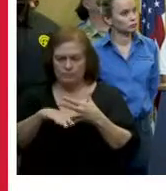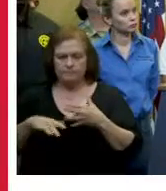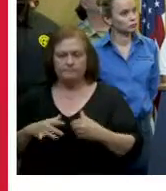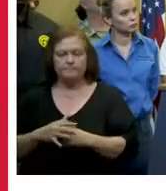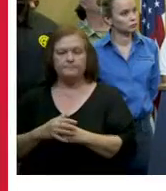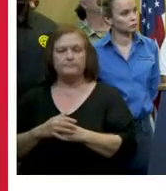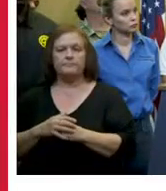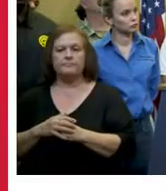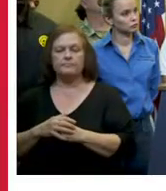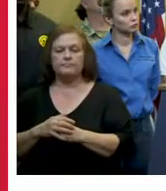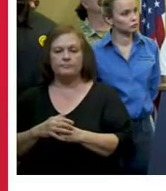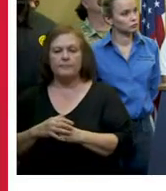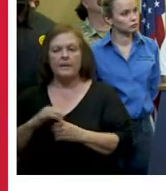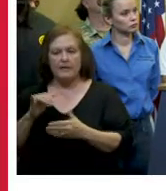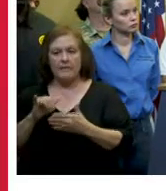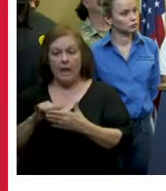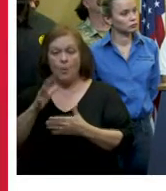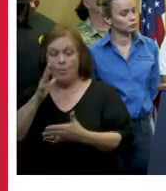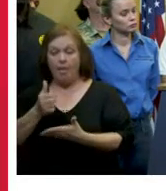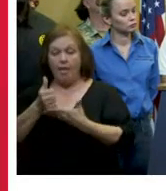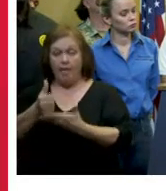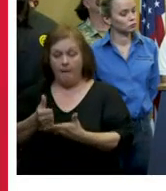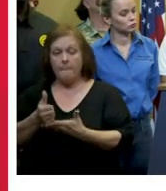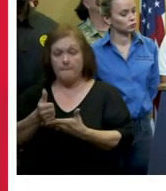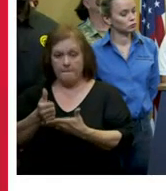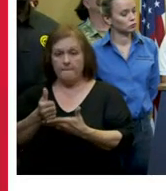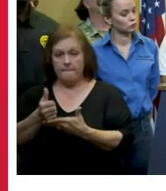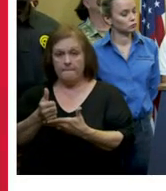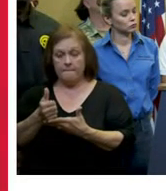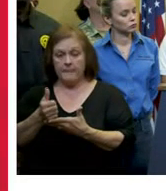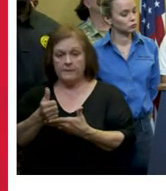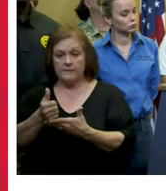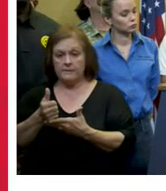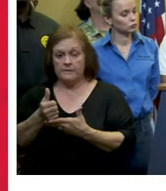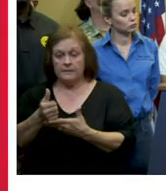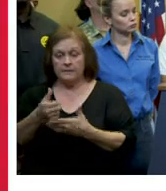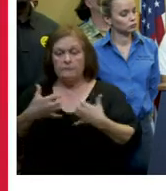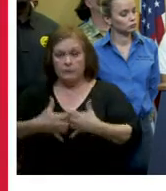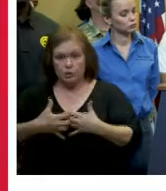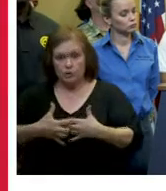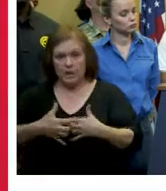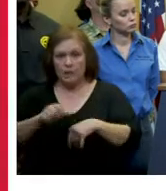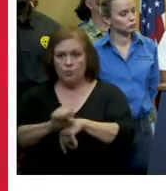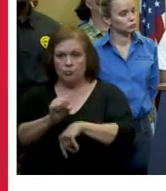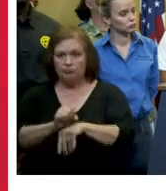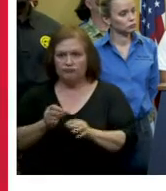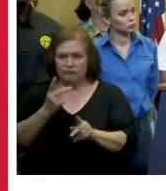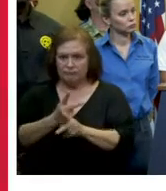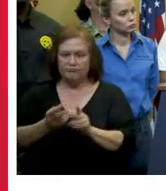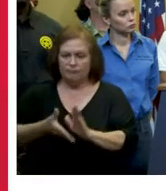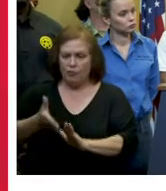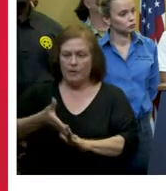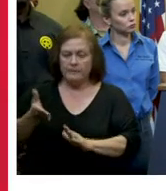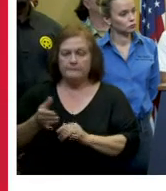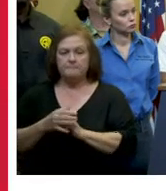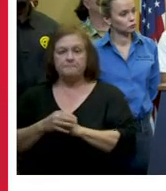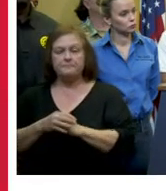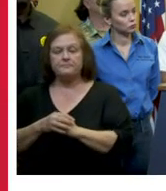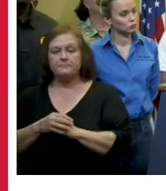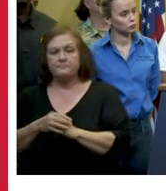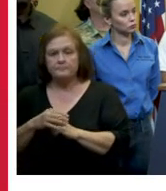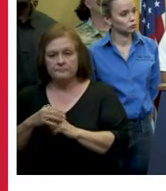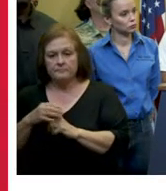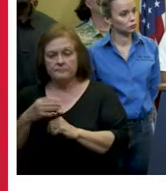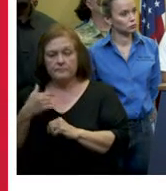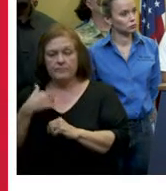pump station again increasing efficiency in terms terms of intake at those at those spots we have monitored uh or